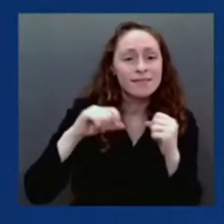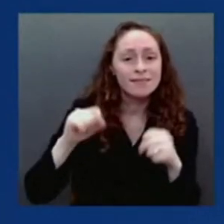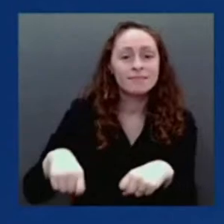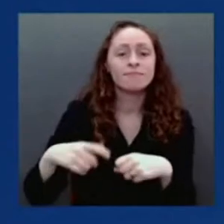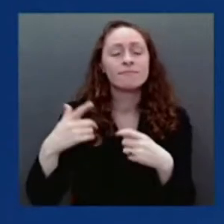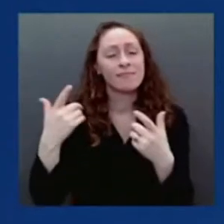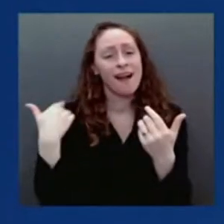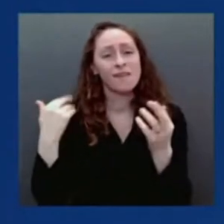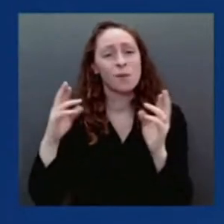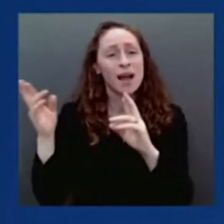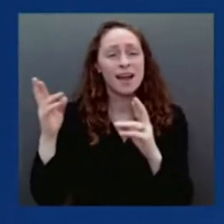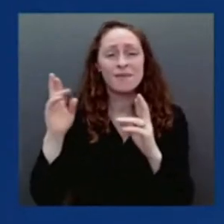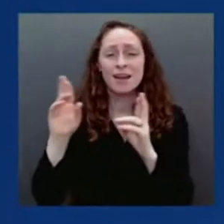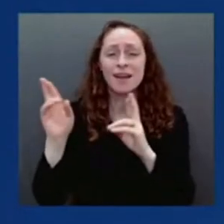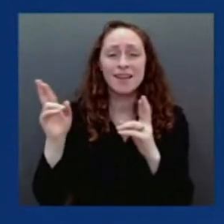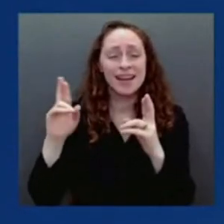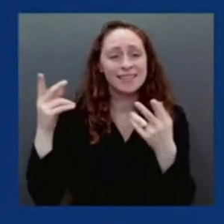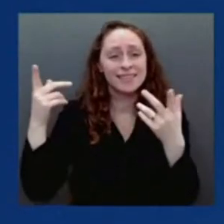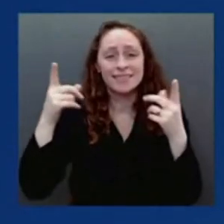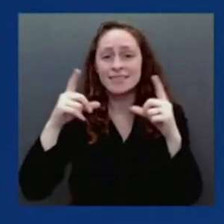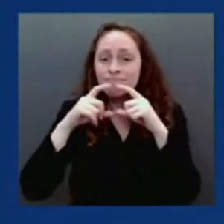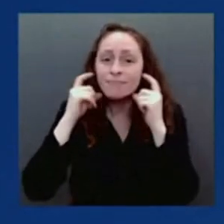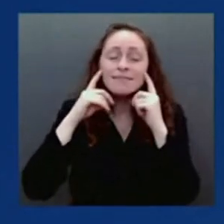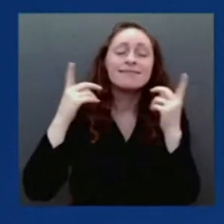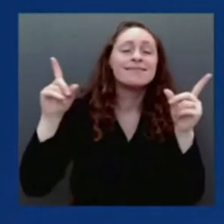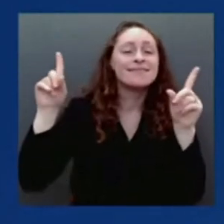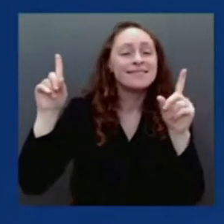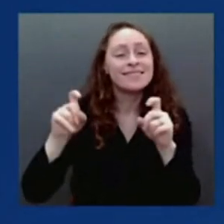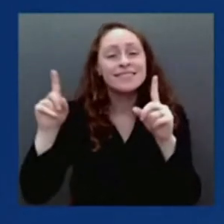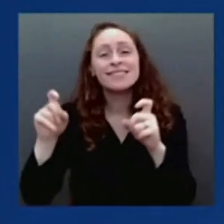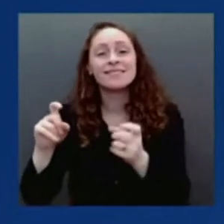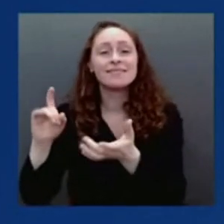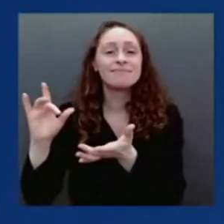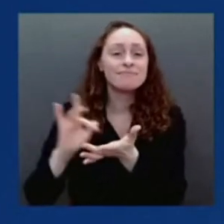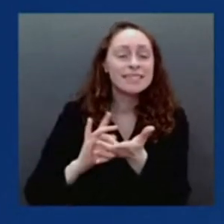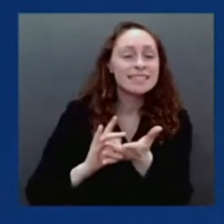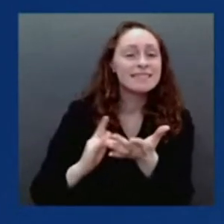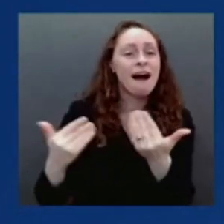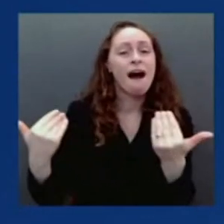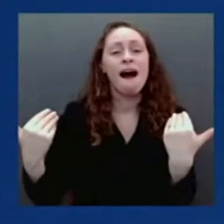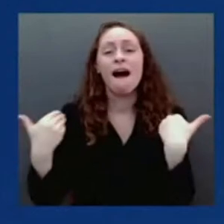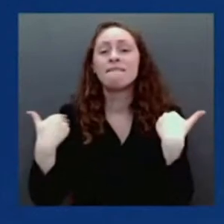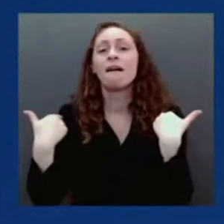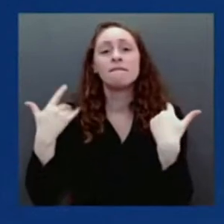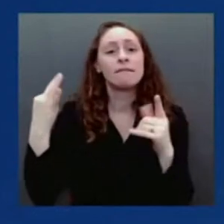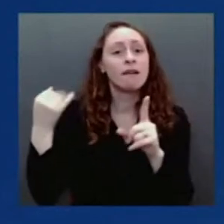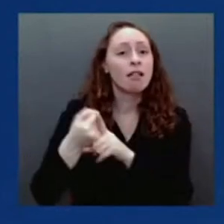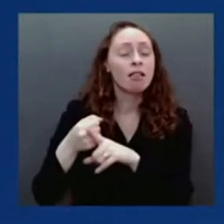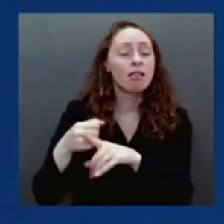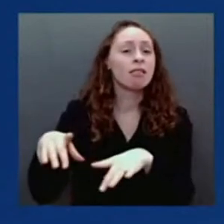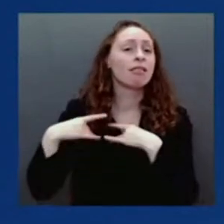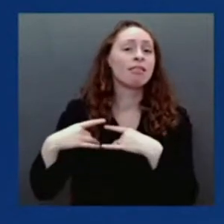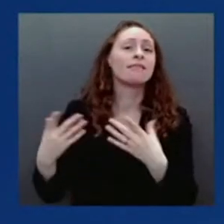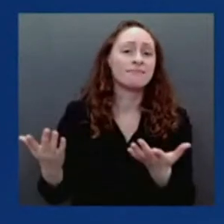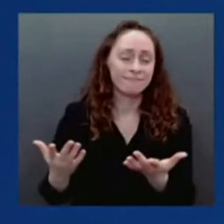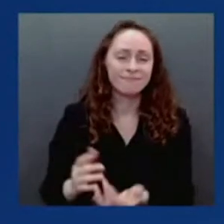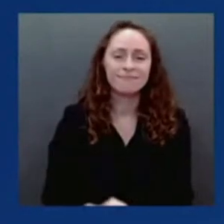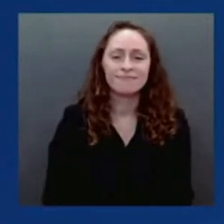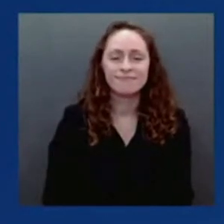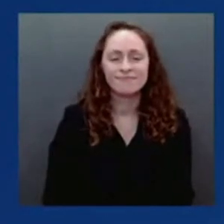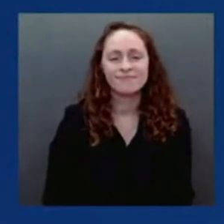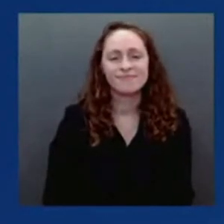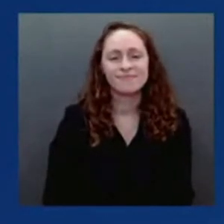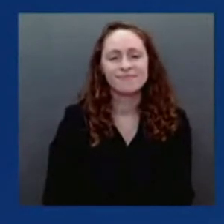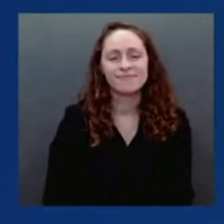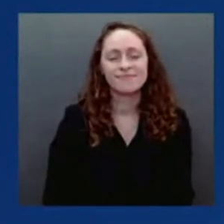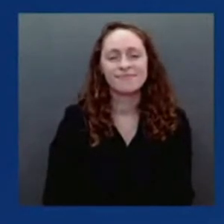mass, the treatment that makes this response so different. And our situation in our country is so different than it was a year ago. And going